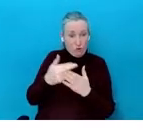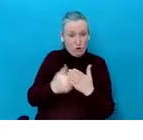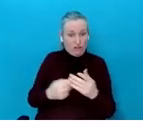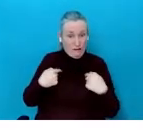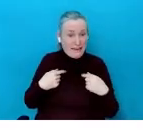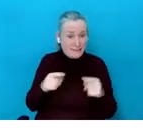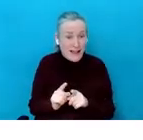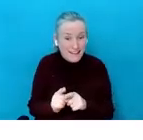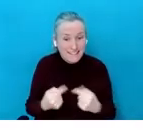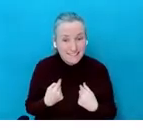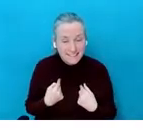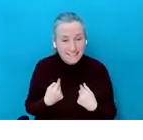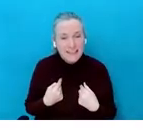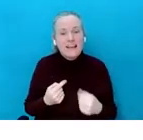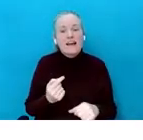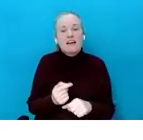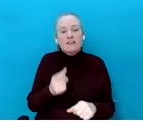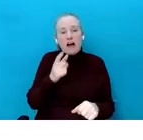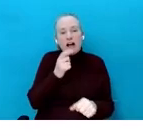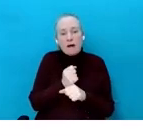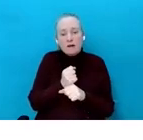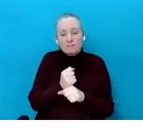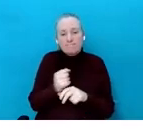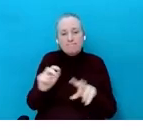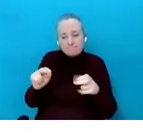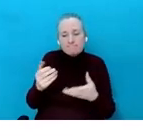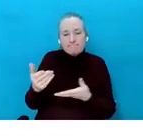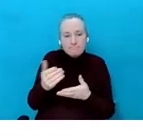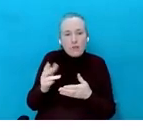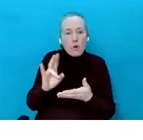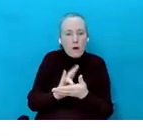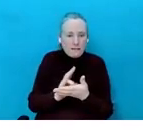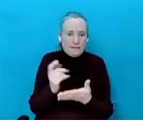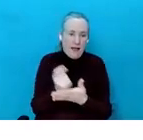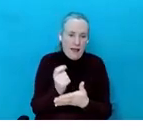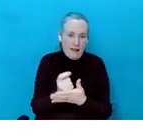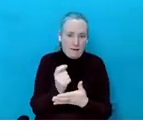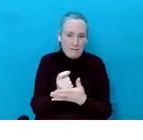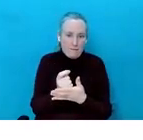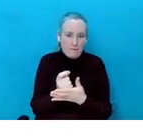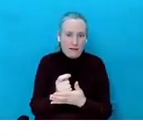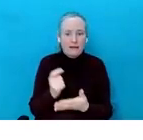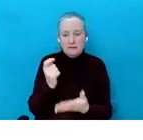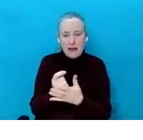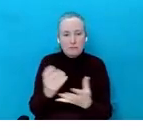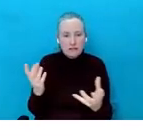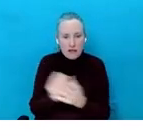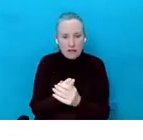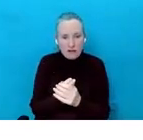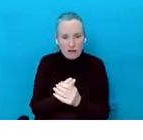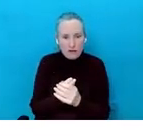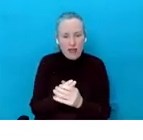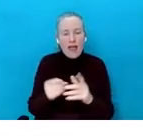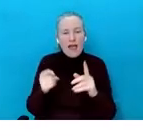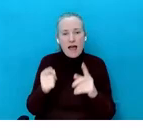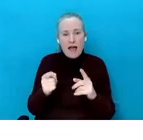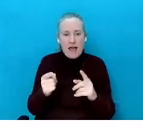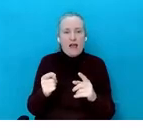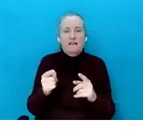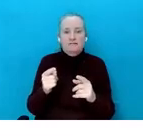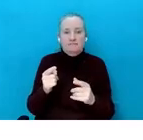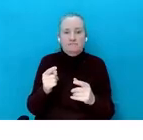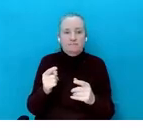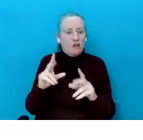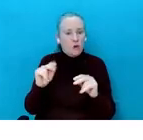So discuss the quality time and spending time together, device free mealtimes. I can't recommend this enough. So,